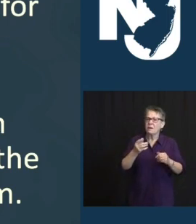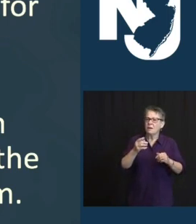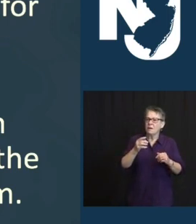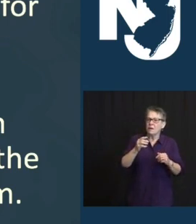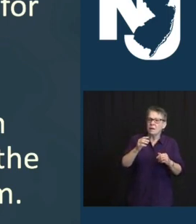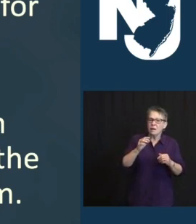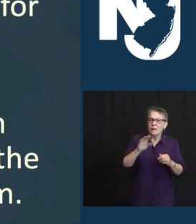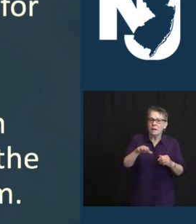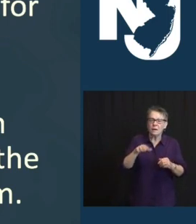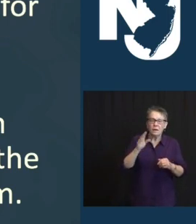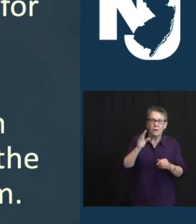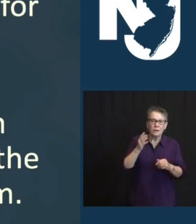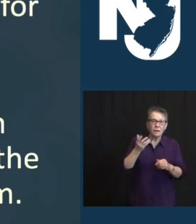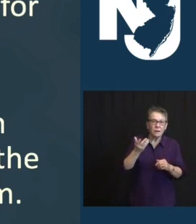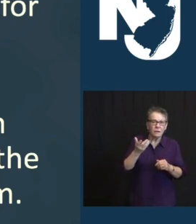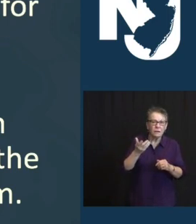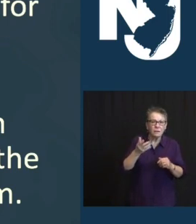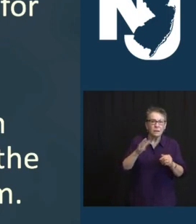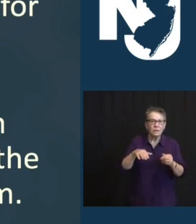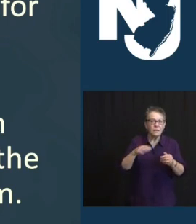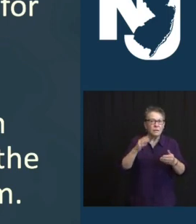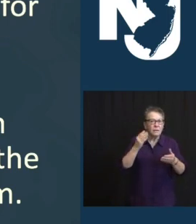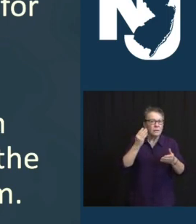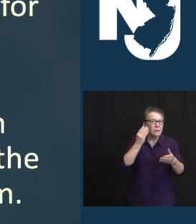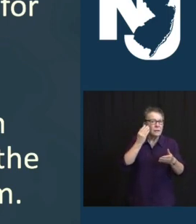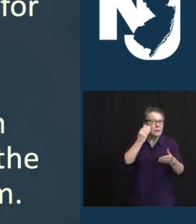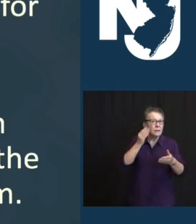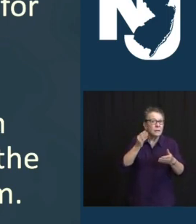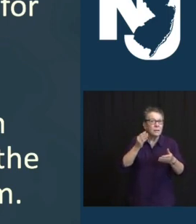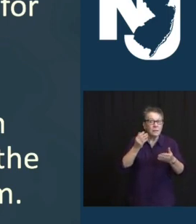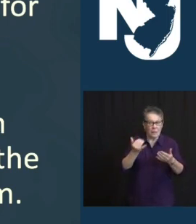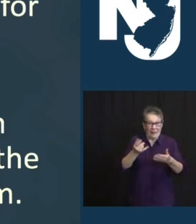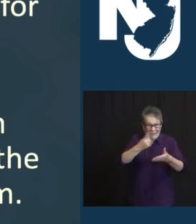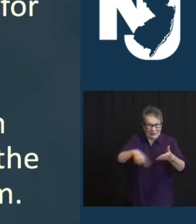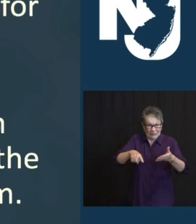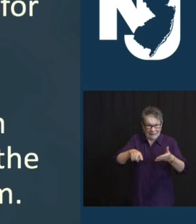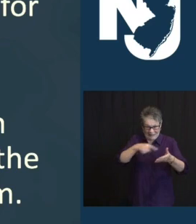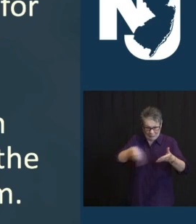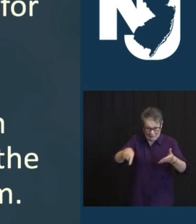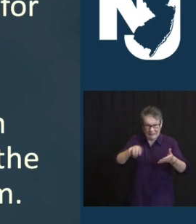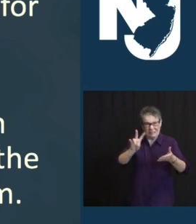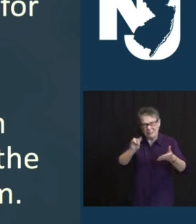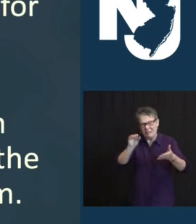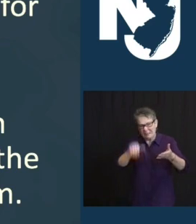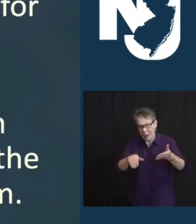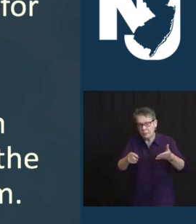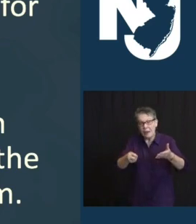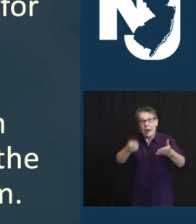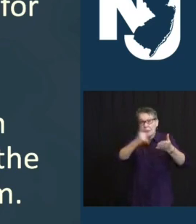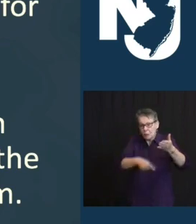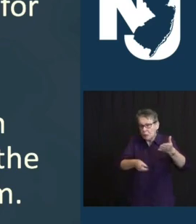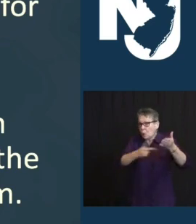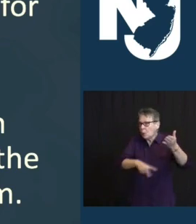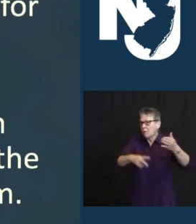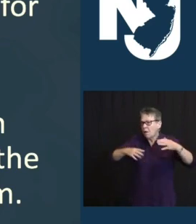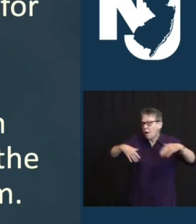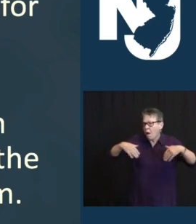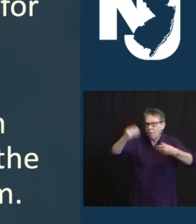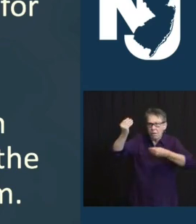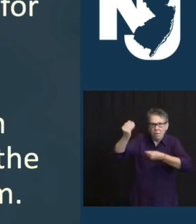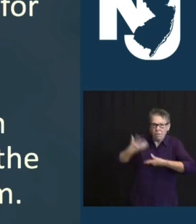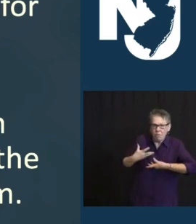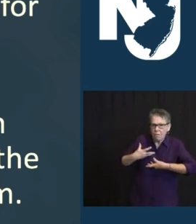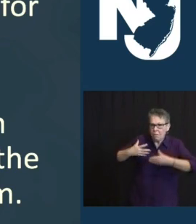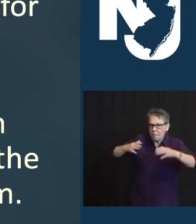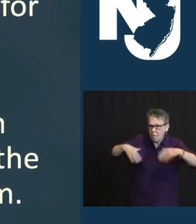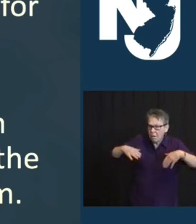COUPLE OF WEEKS MAY LOOK LIKE IN TERMS OF J&J SUPPLIES. AS WE KNOW, J&J IS CURRENTLY RAMPING UP PRODUCTION. WE